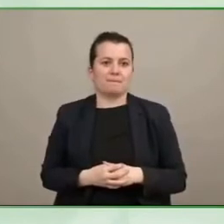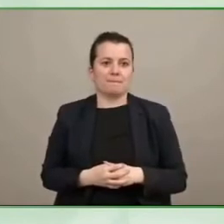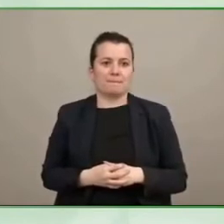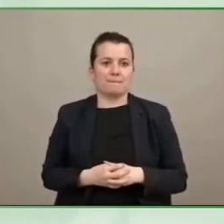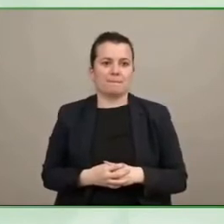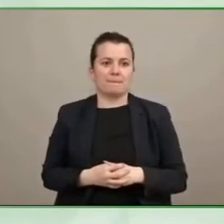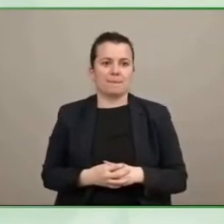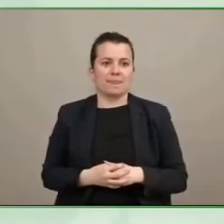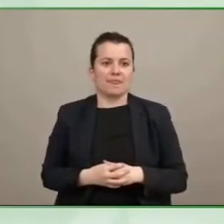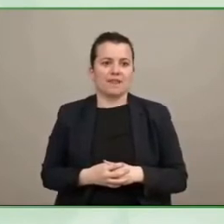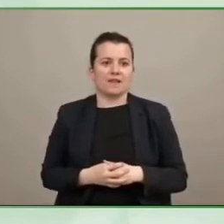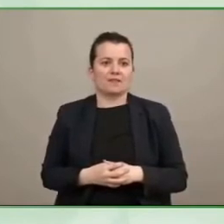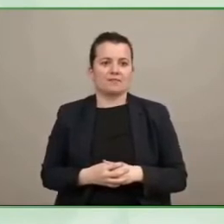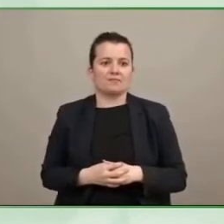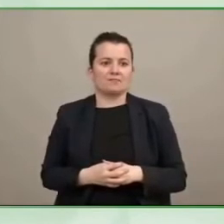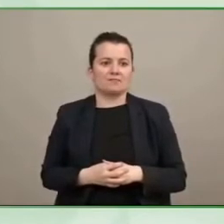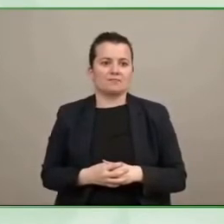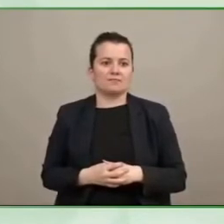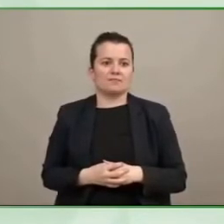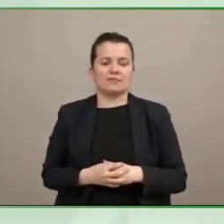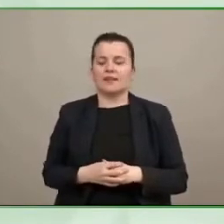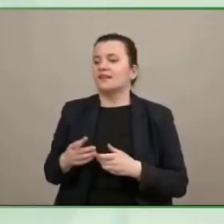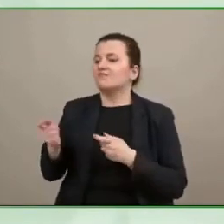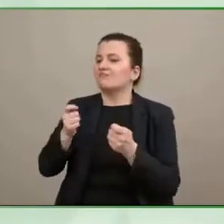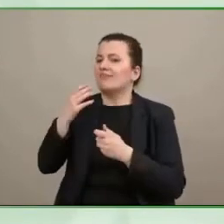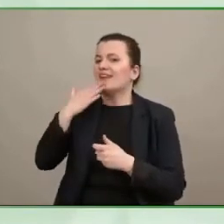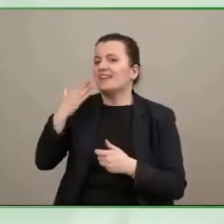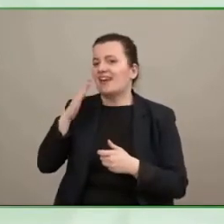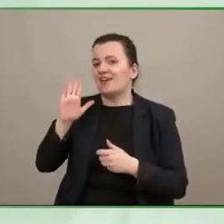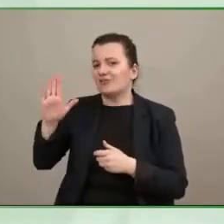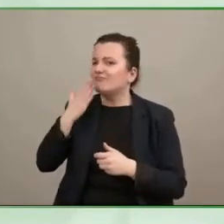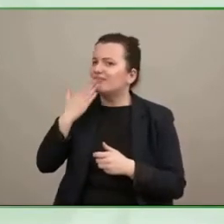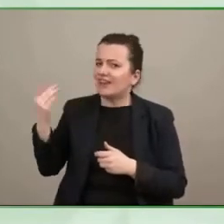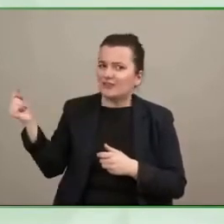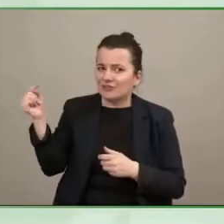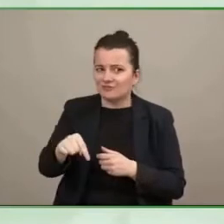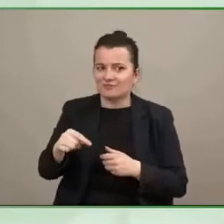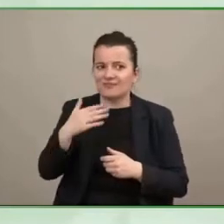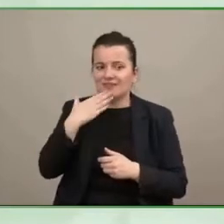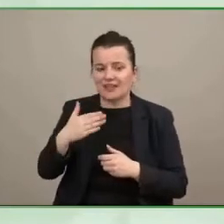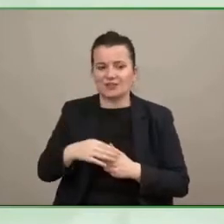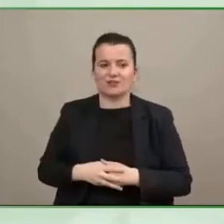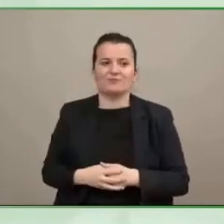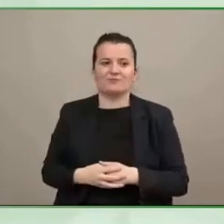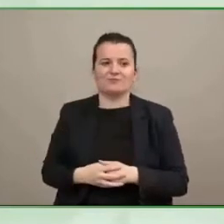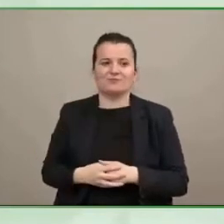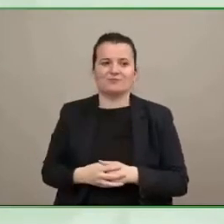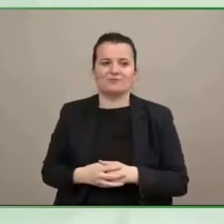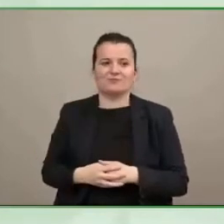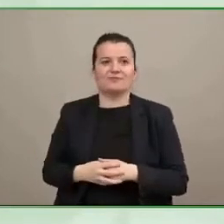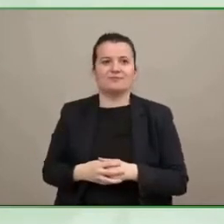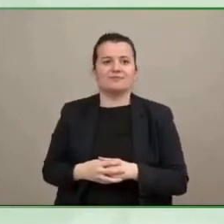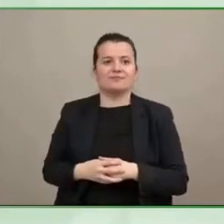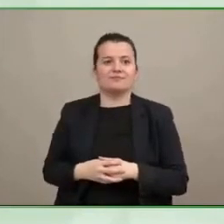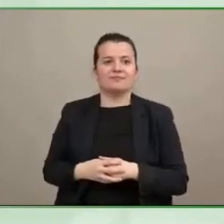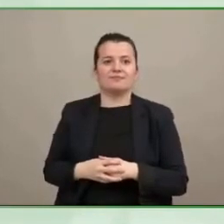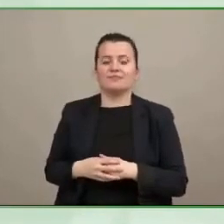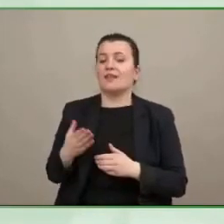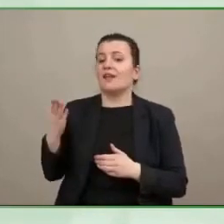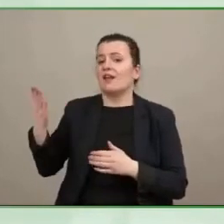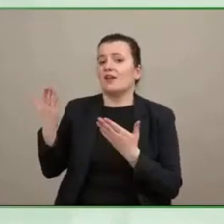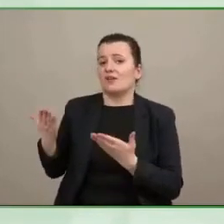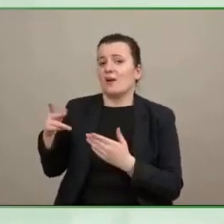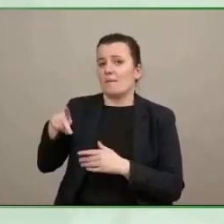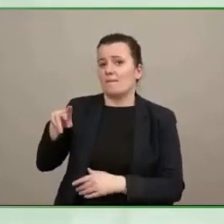an energizing person uh thank you so much we have here in the studio we have uh our friend petra plichka uh who did some some graphic